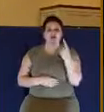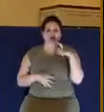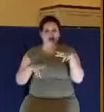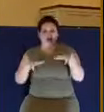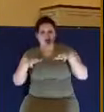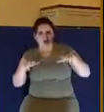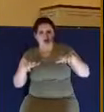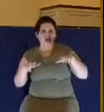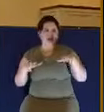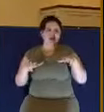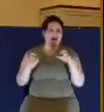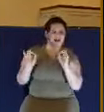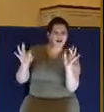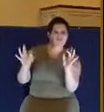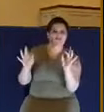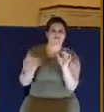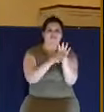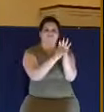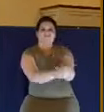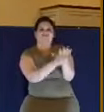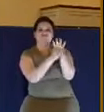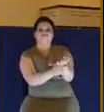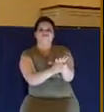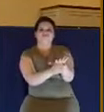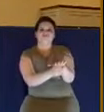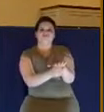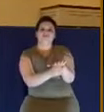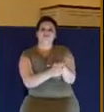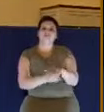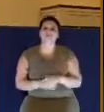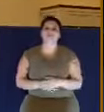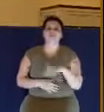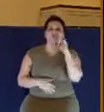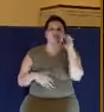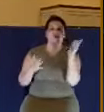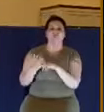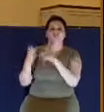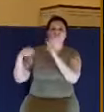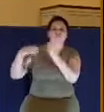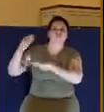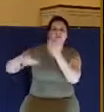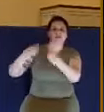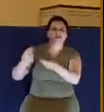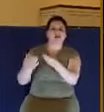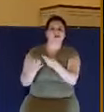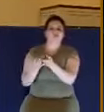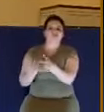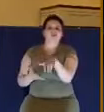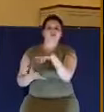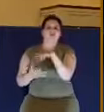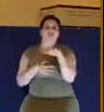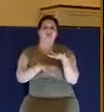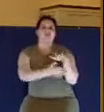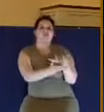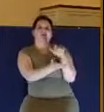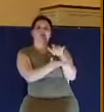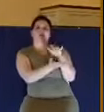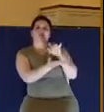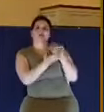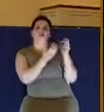they have. And again, we see this in almost every culture and age. The wealthy tend to take advantage of those that are helplessly poor.